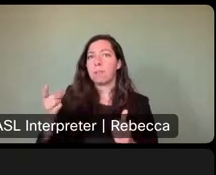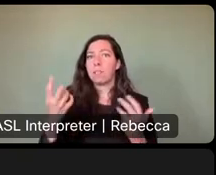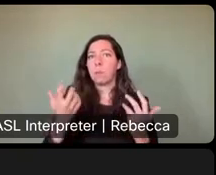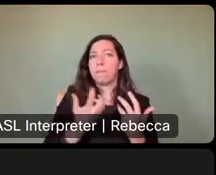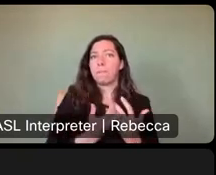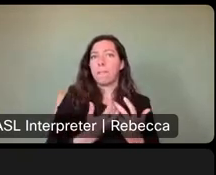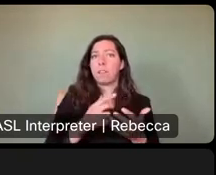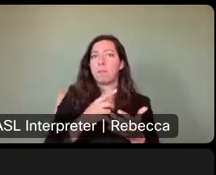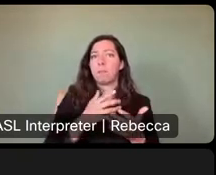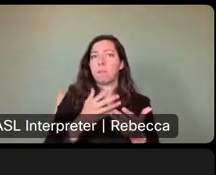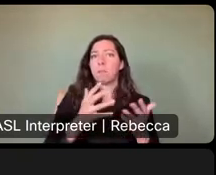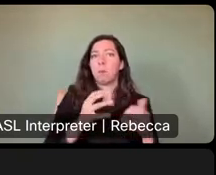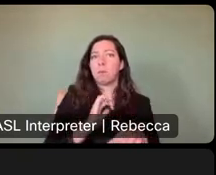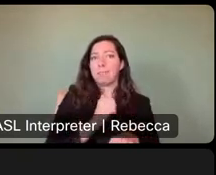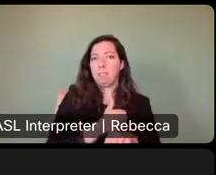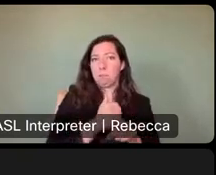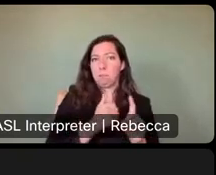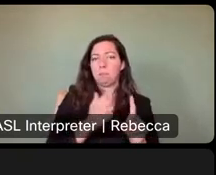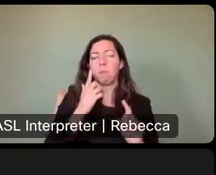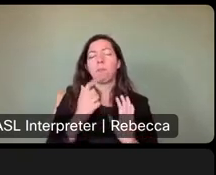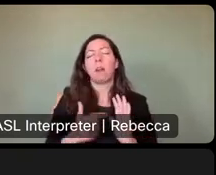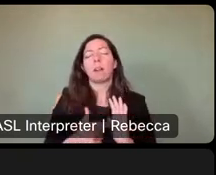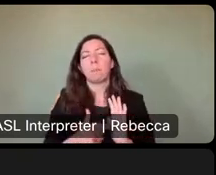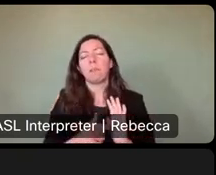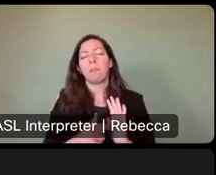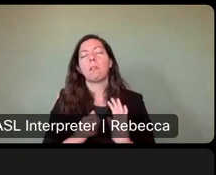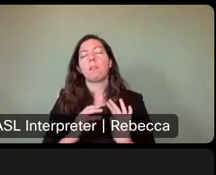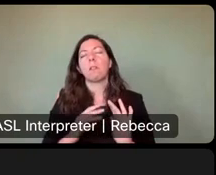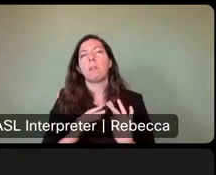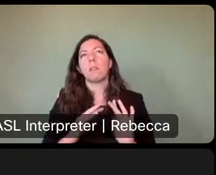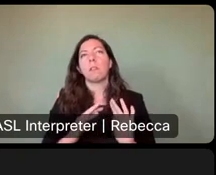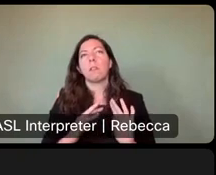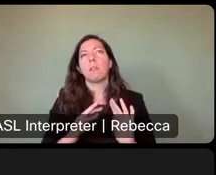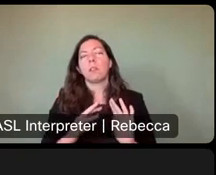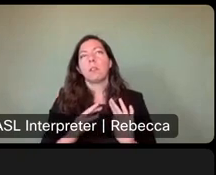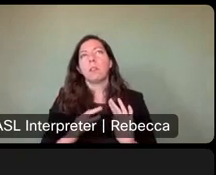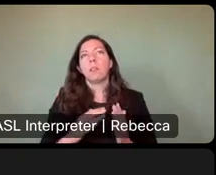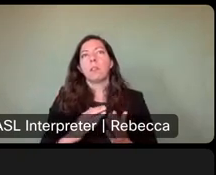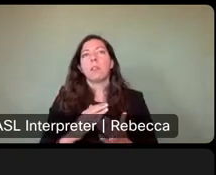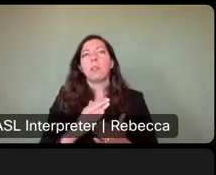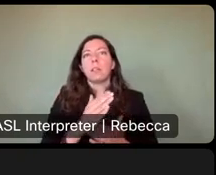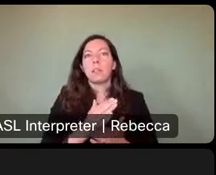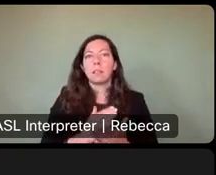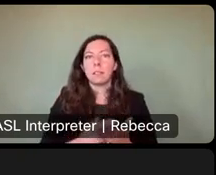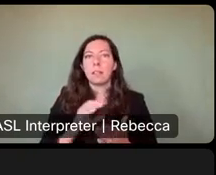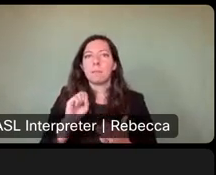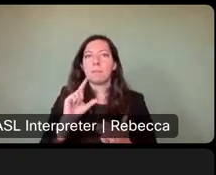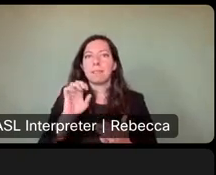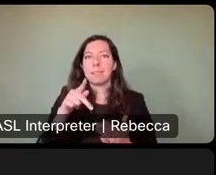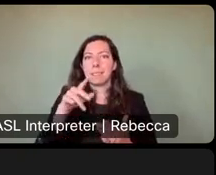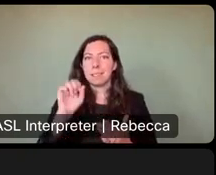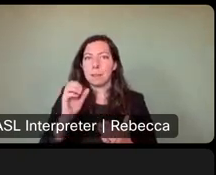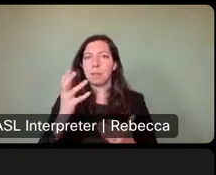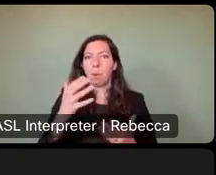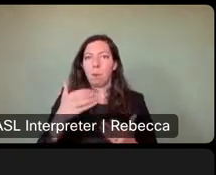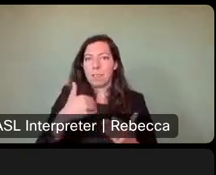for example, uh, access to, uh, certain concessions across the state are part of their concession